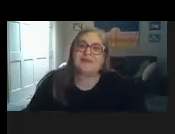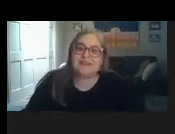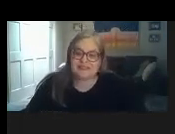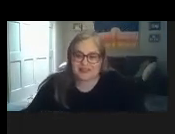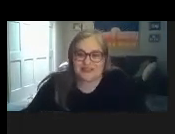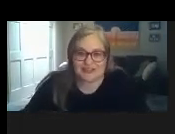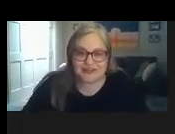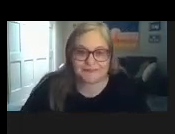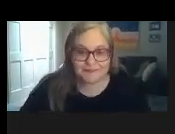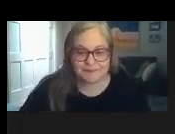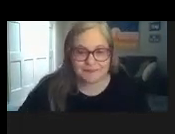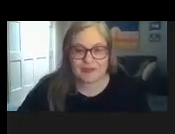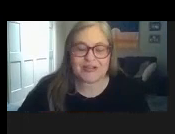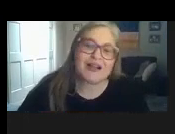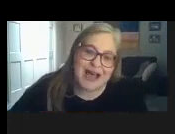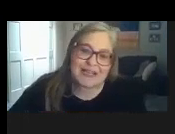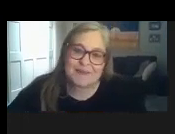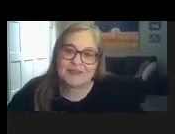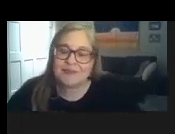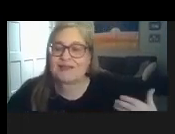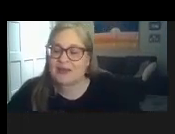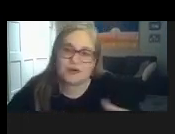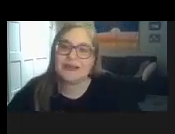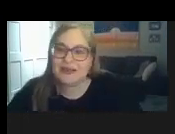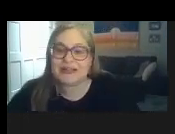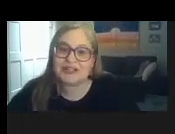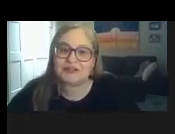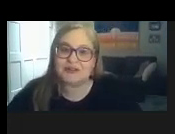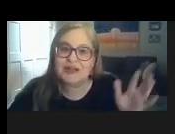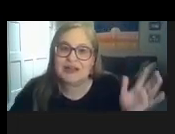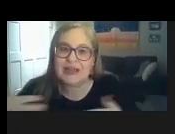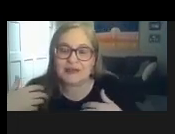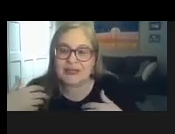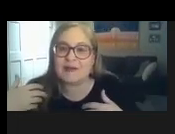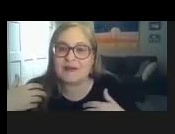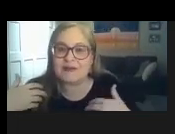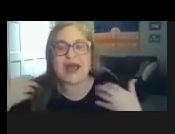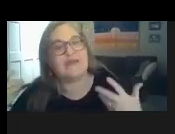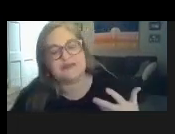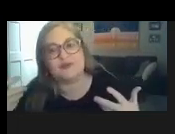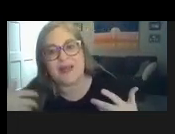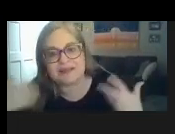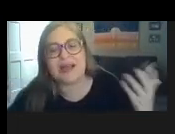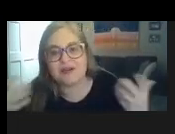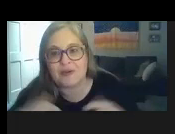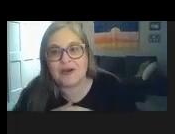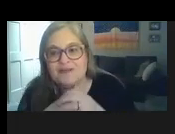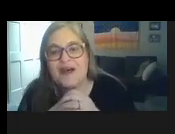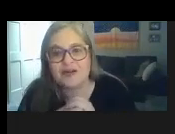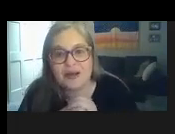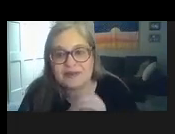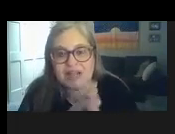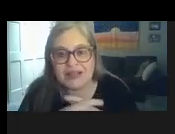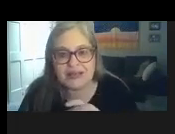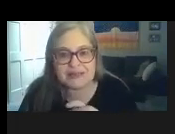on a previous concern we talked last month about that toilet issue can we come now let's we're back together i want to